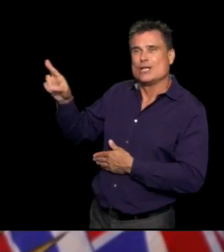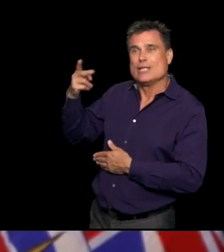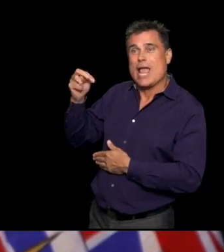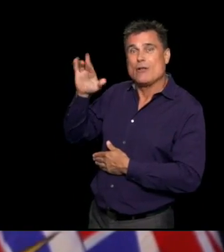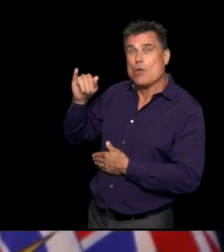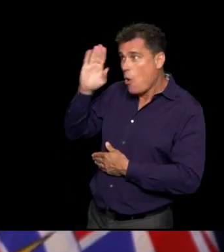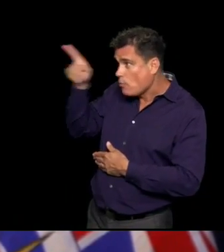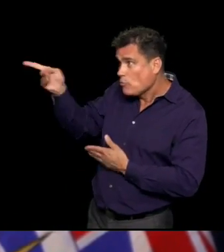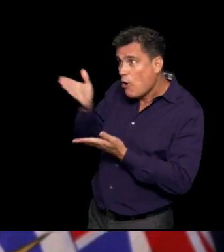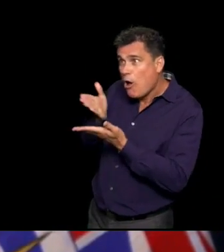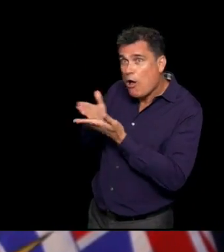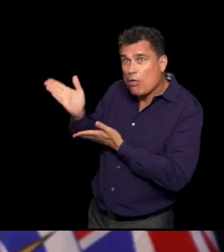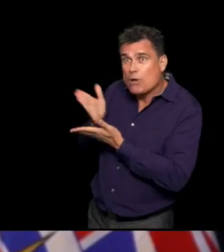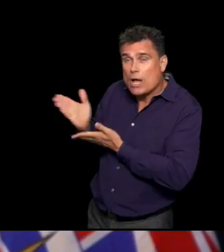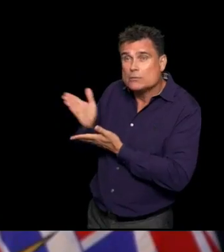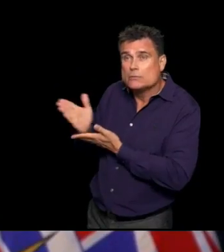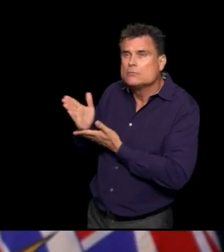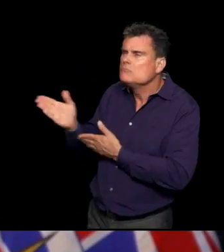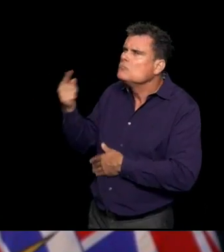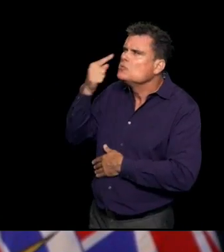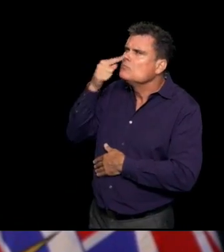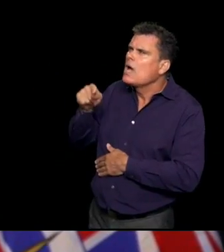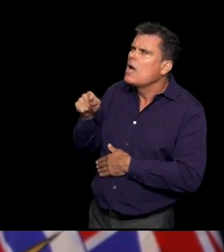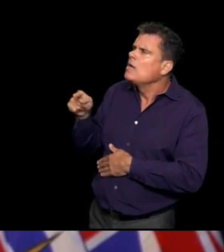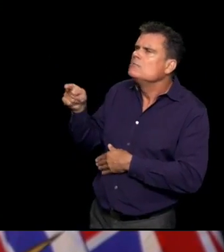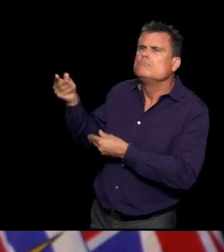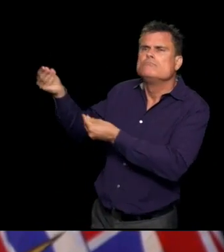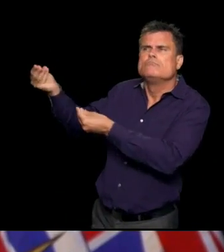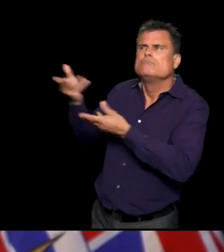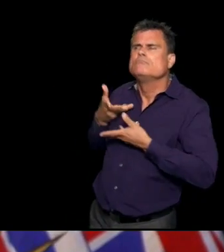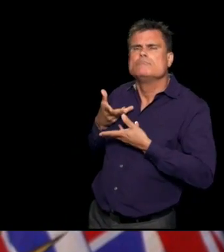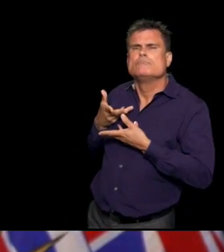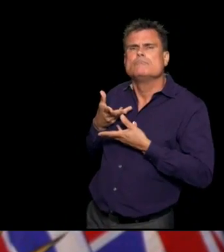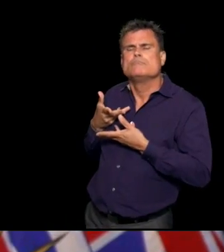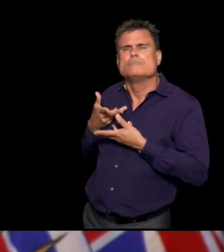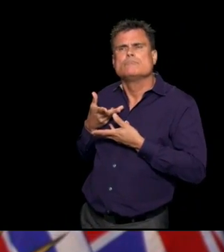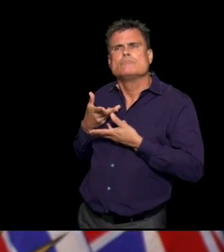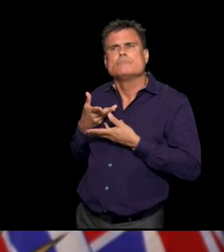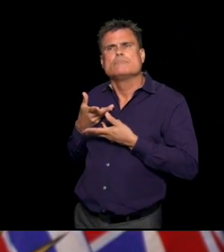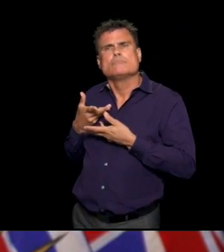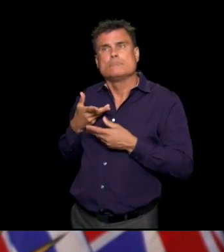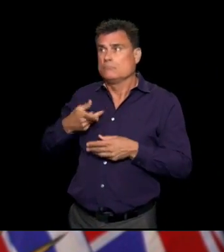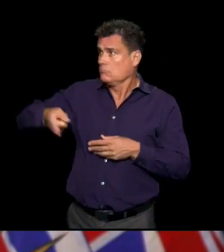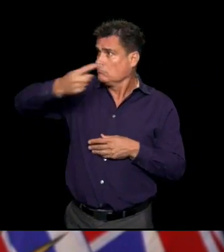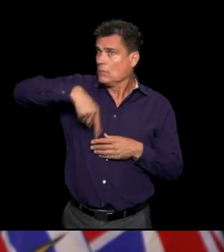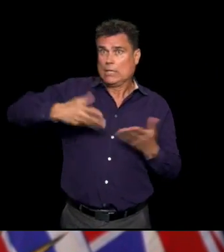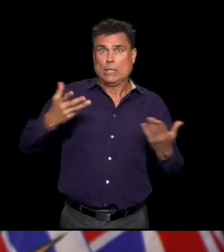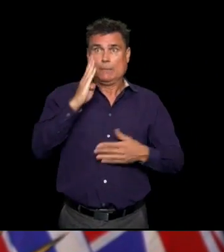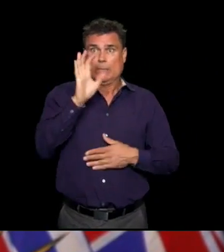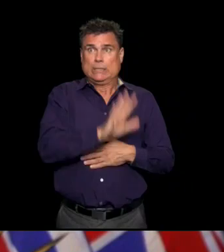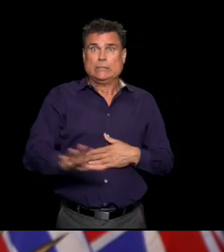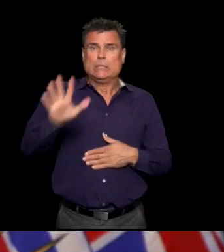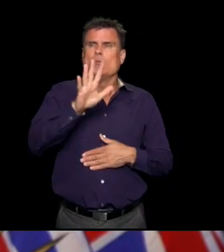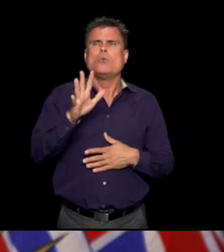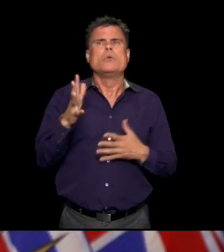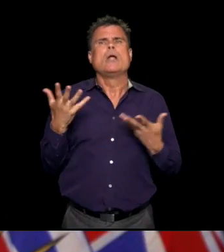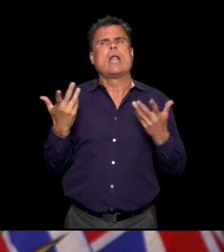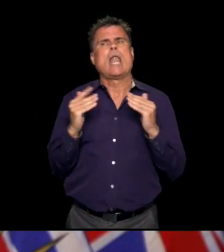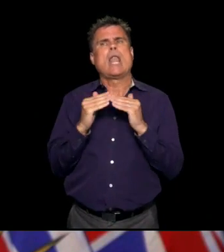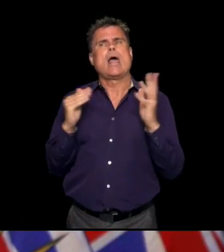Hi, my Hi, Dr. Henry, I hope you are doing okay. I was wondering if you could tell me what the level of herd immunity